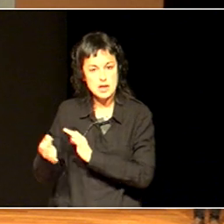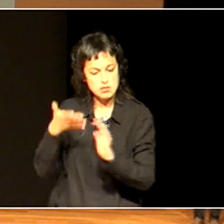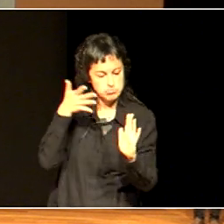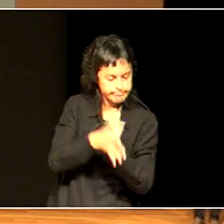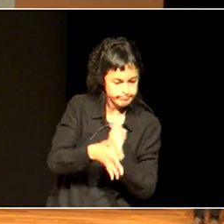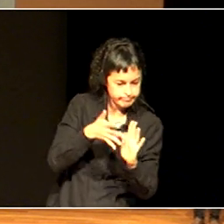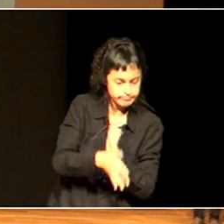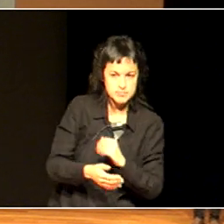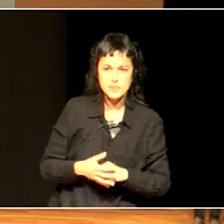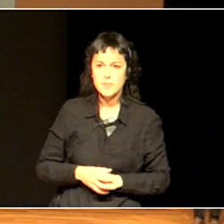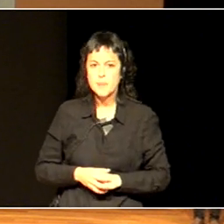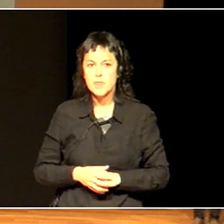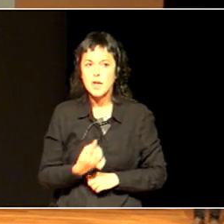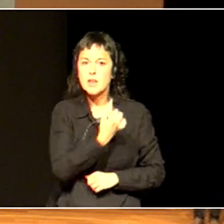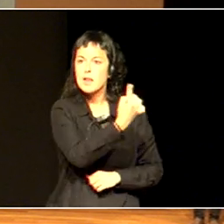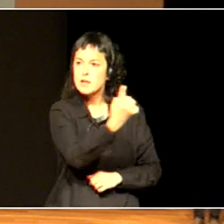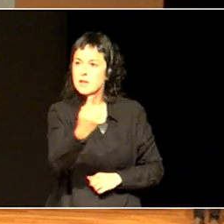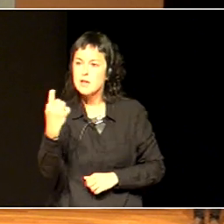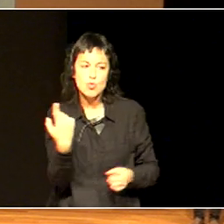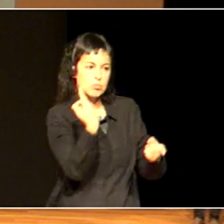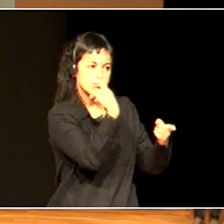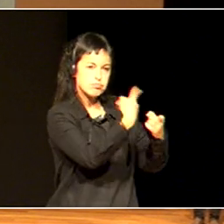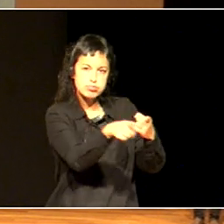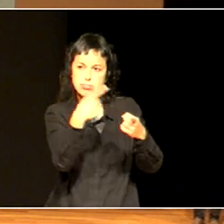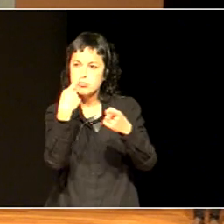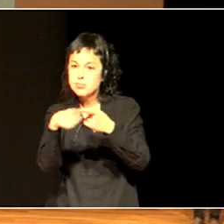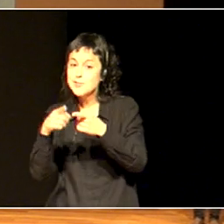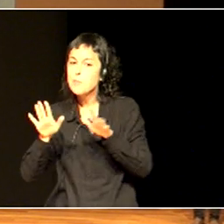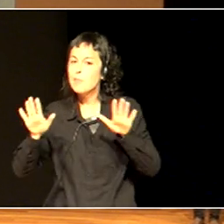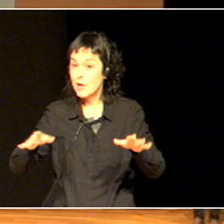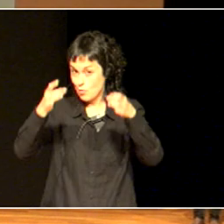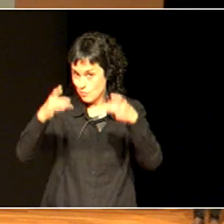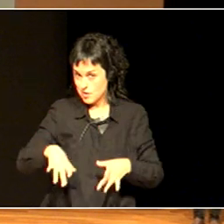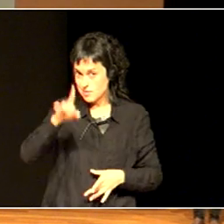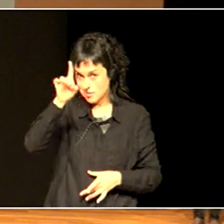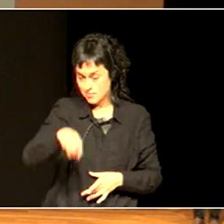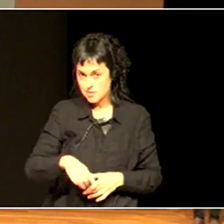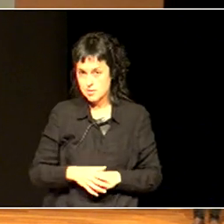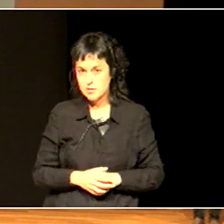and all similar. It's difference within common humanity.